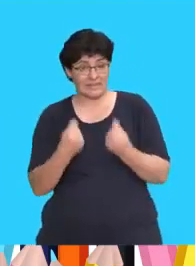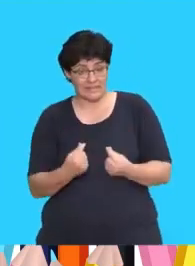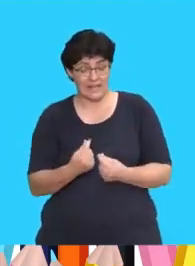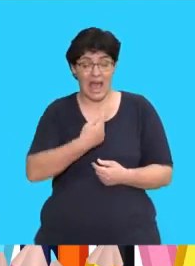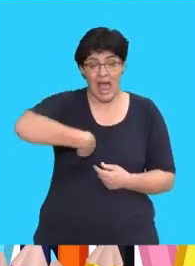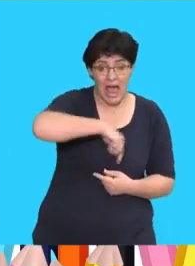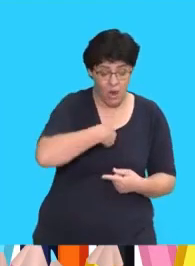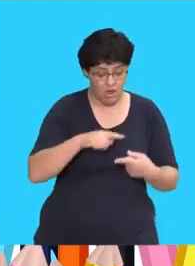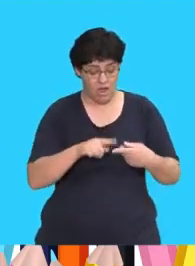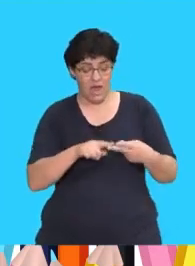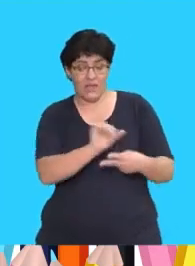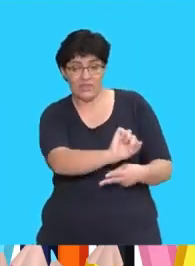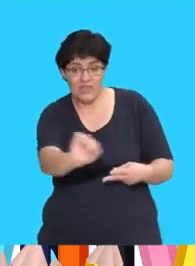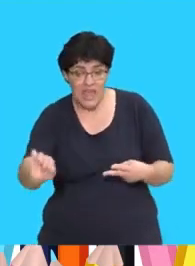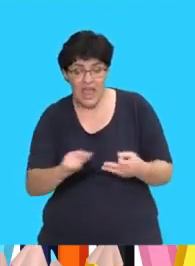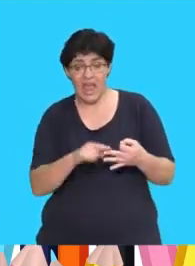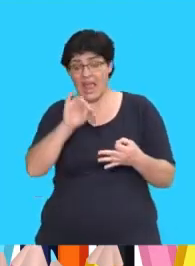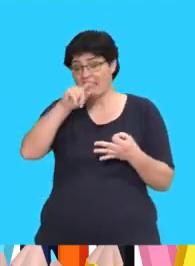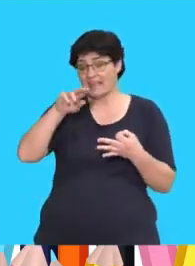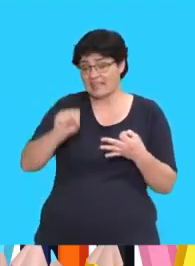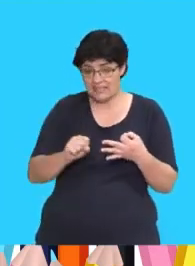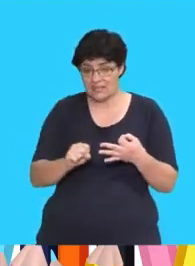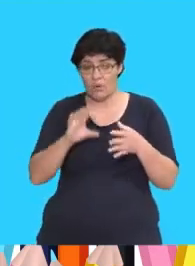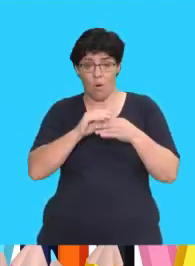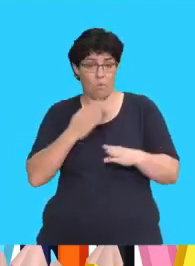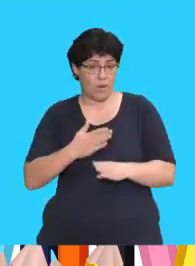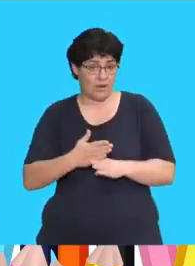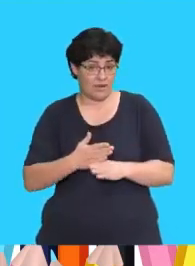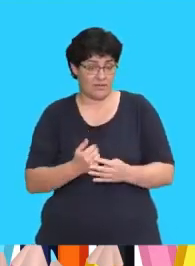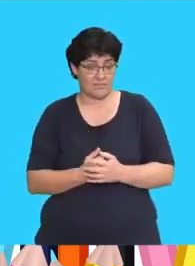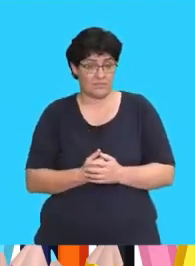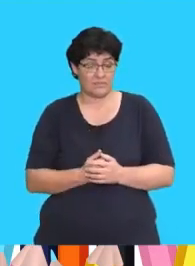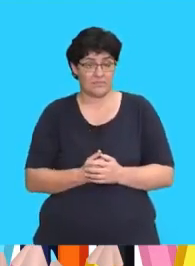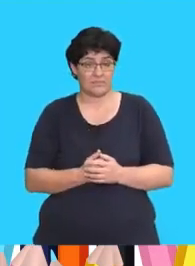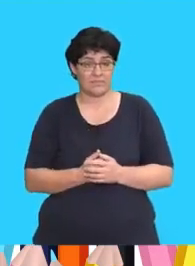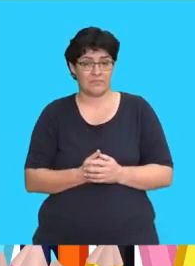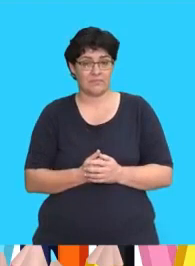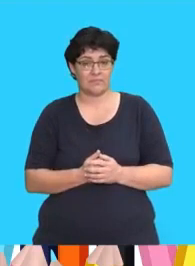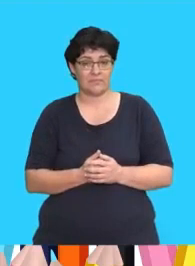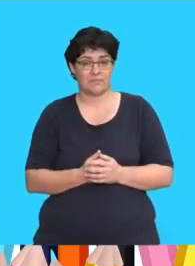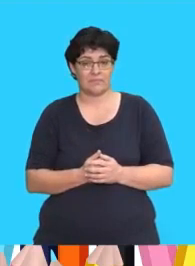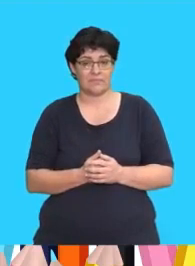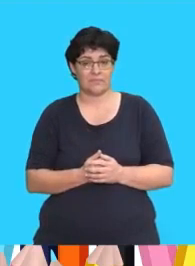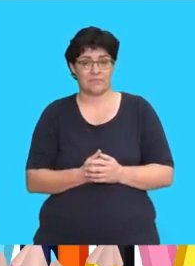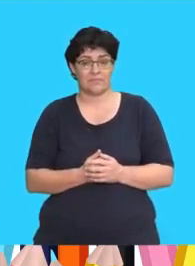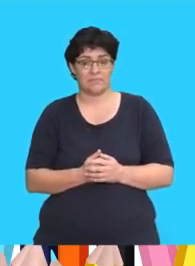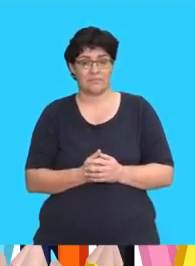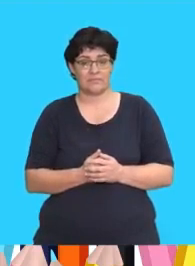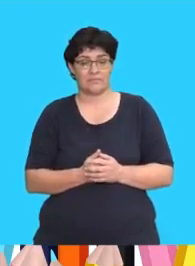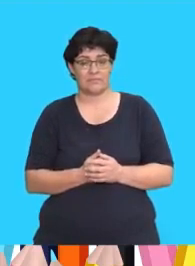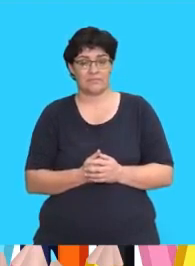did our, their, its, homework. We did our,